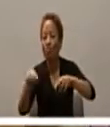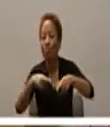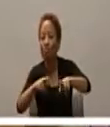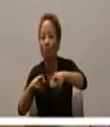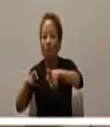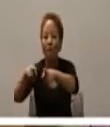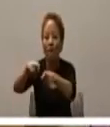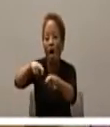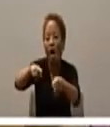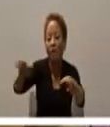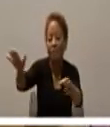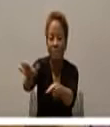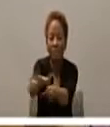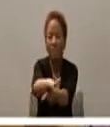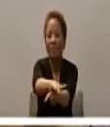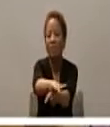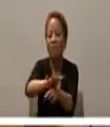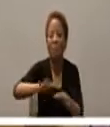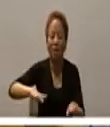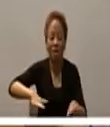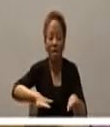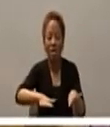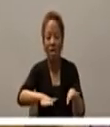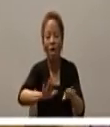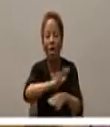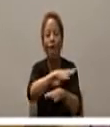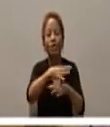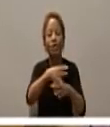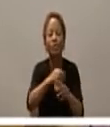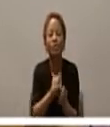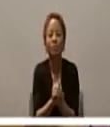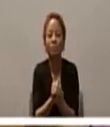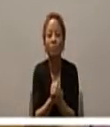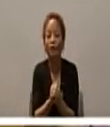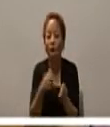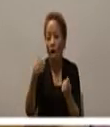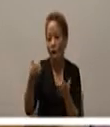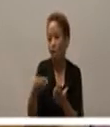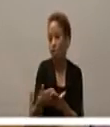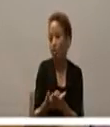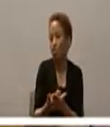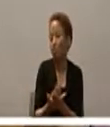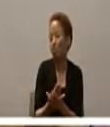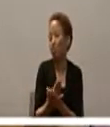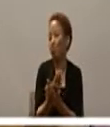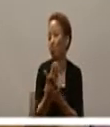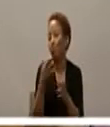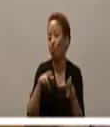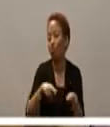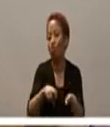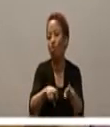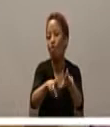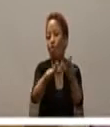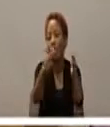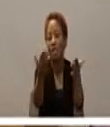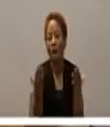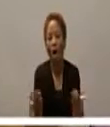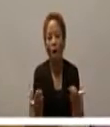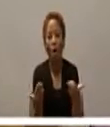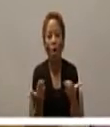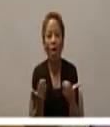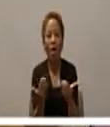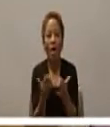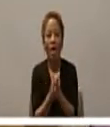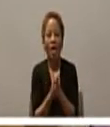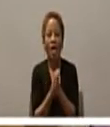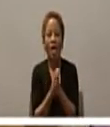Klikers whom I was with he had come back on this new road and he he'd actually made